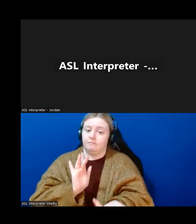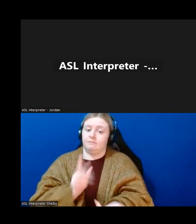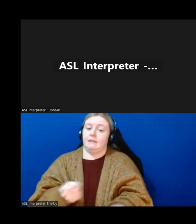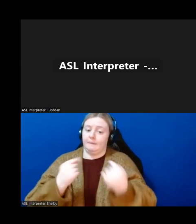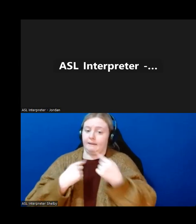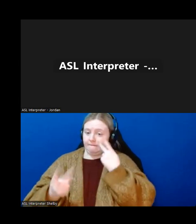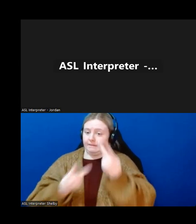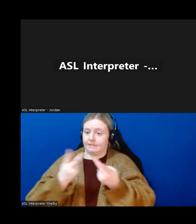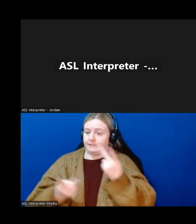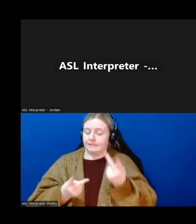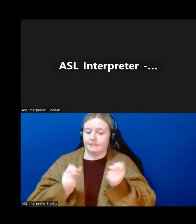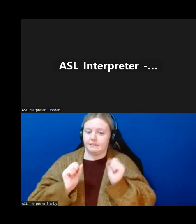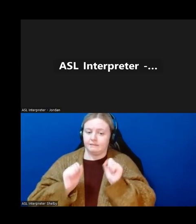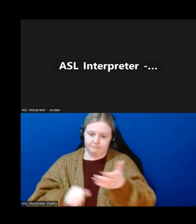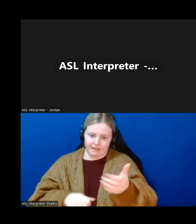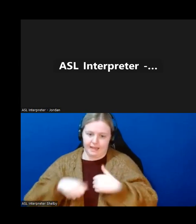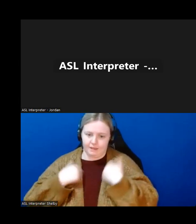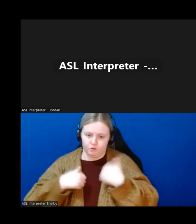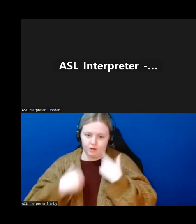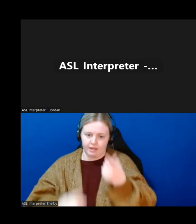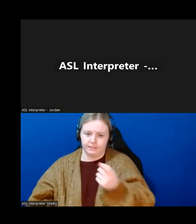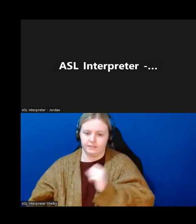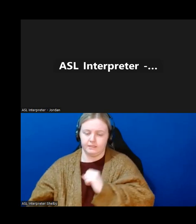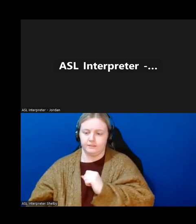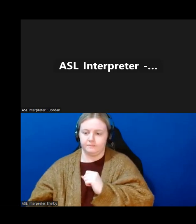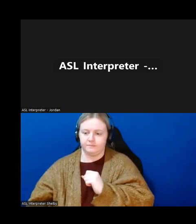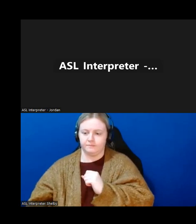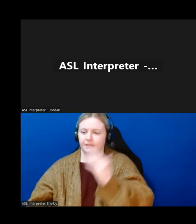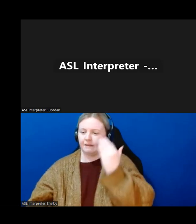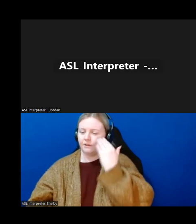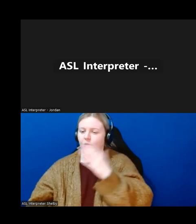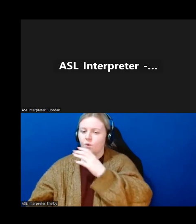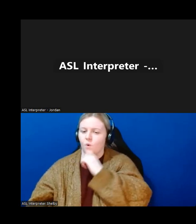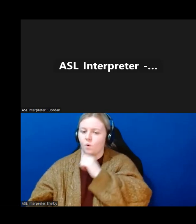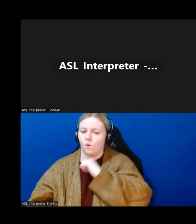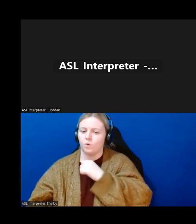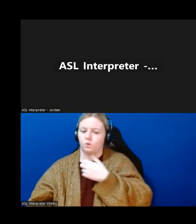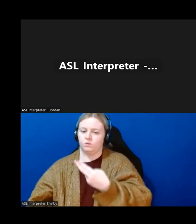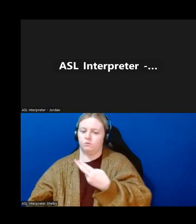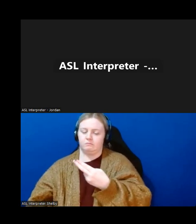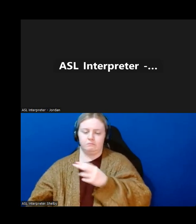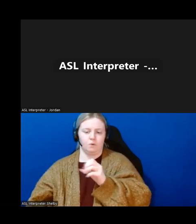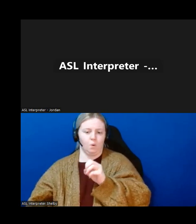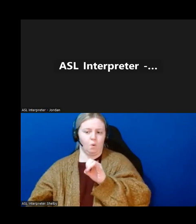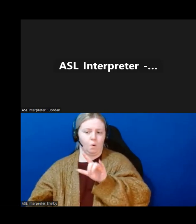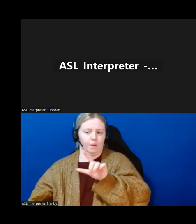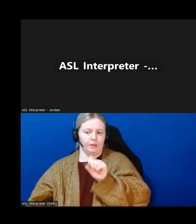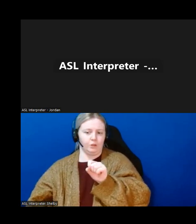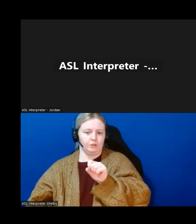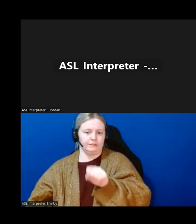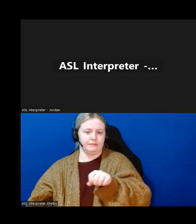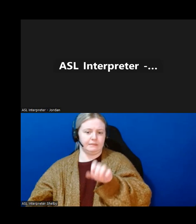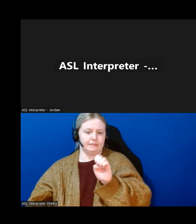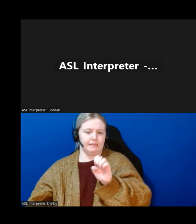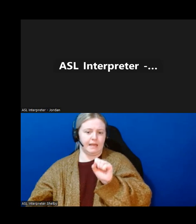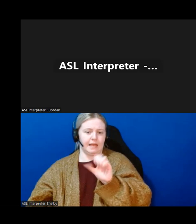can do so by popping by for Escazoni. If you're familiar with the old Hoyles Escazoni, we are right next door to where that